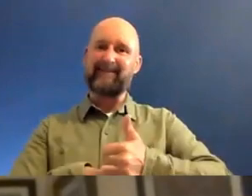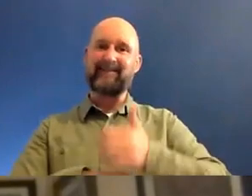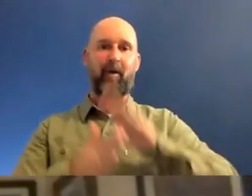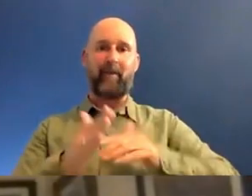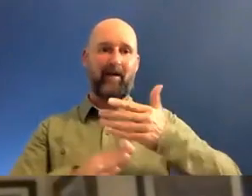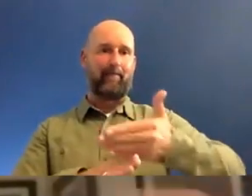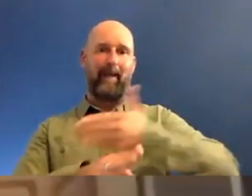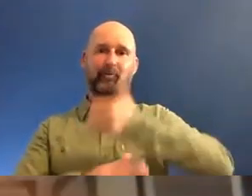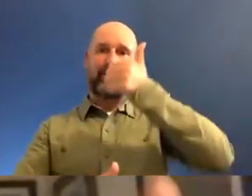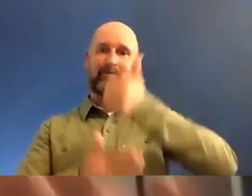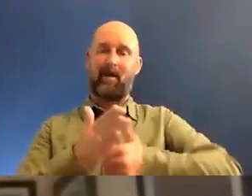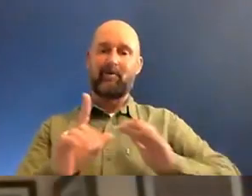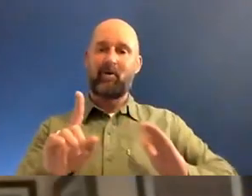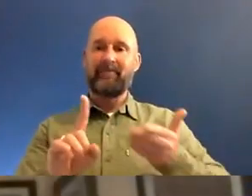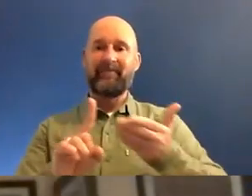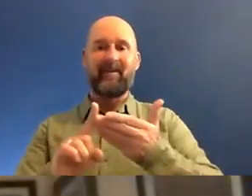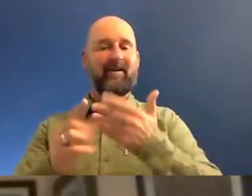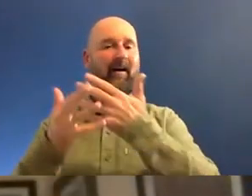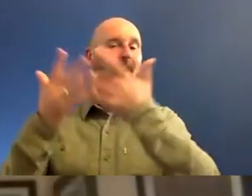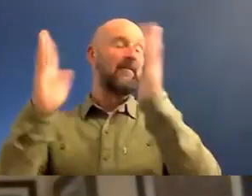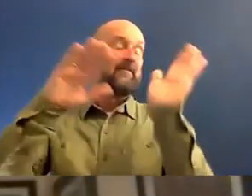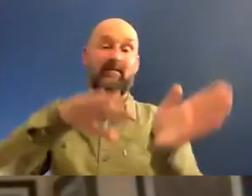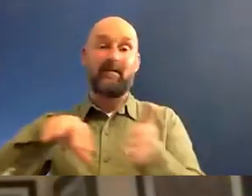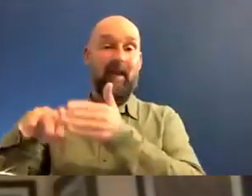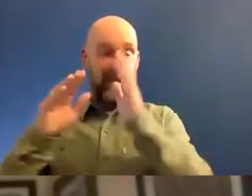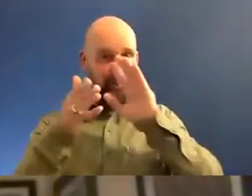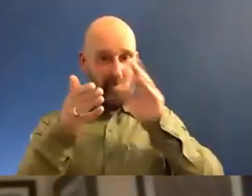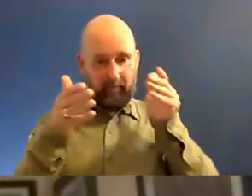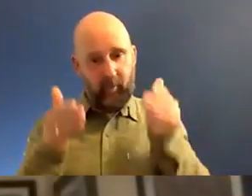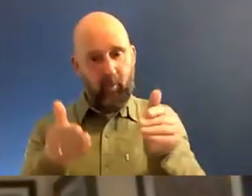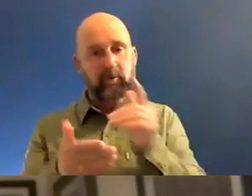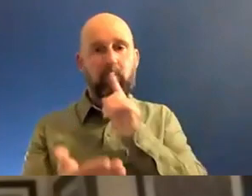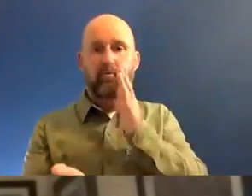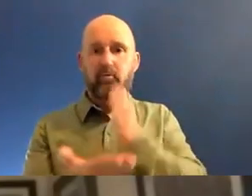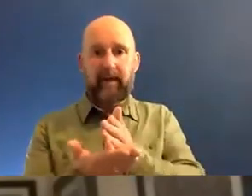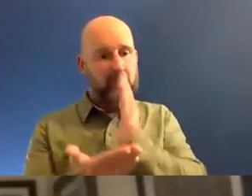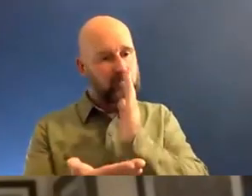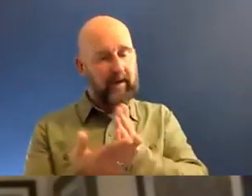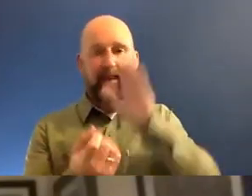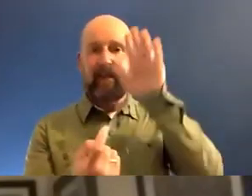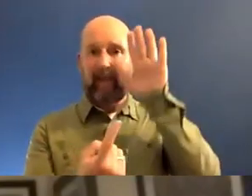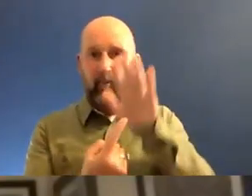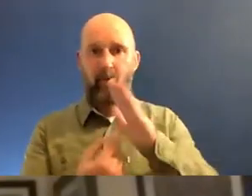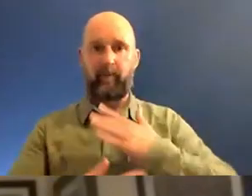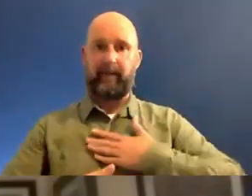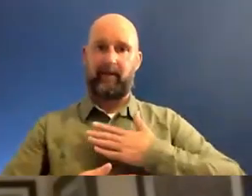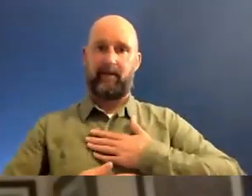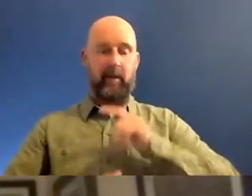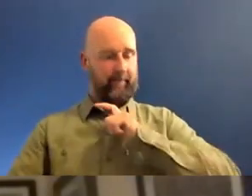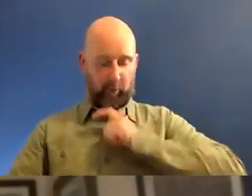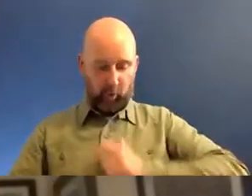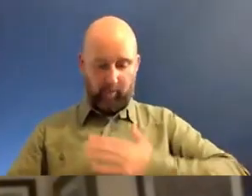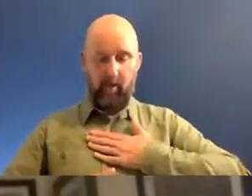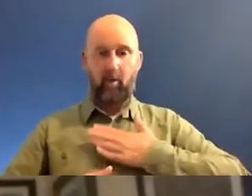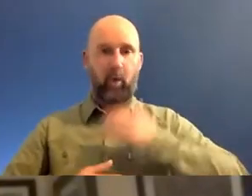All the superfluous stuff just fell away, and I had to focus on what's really, really important to me, as a human being, what do